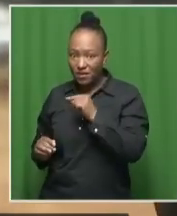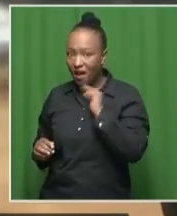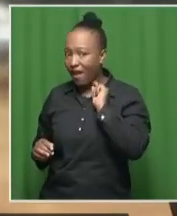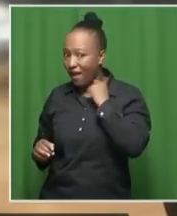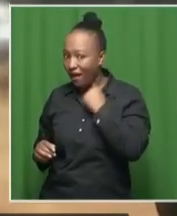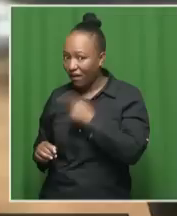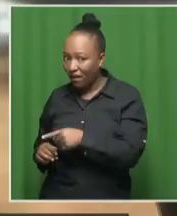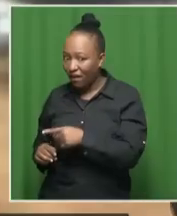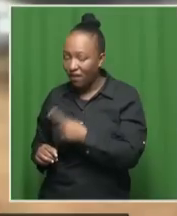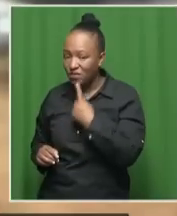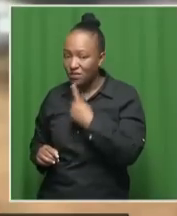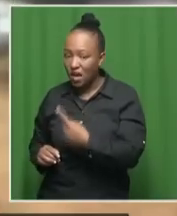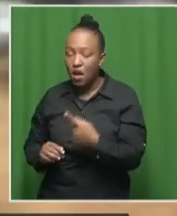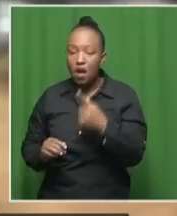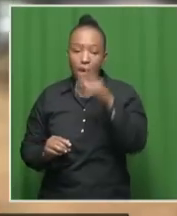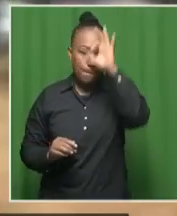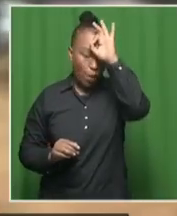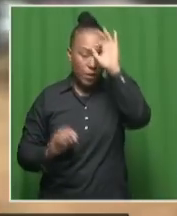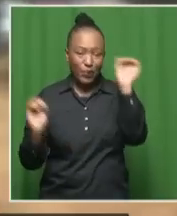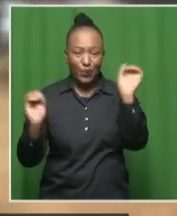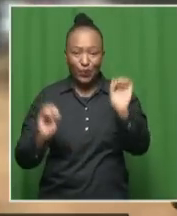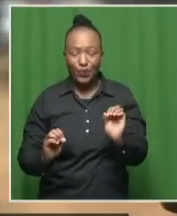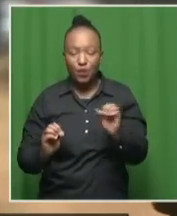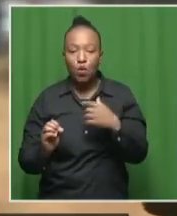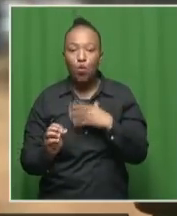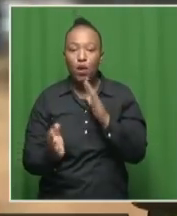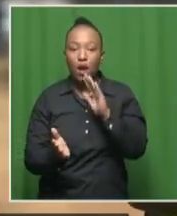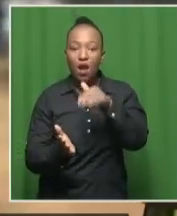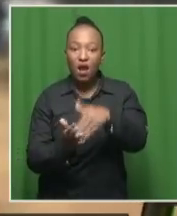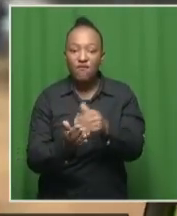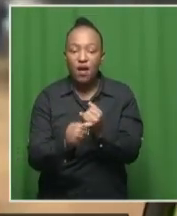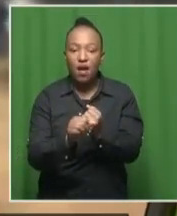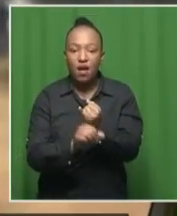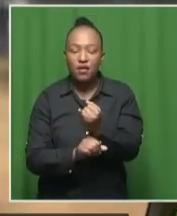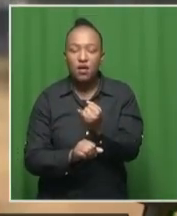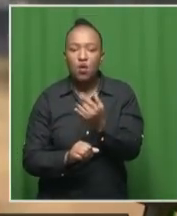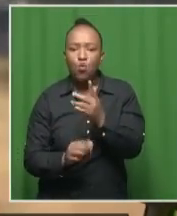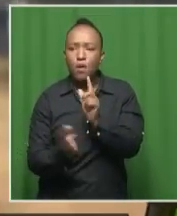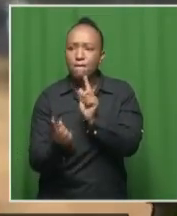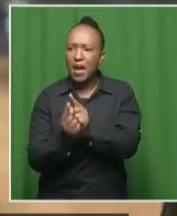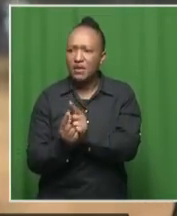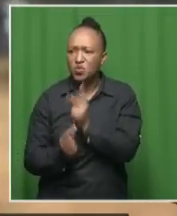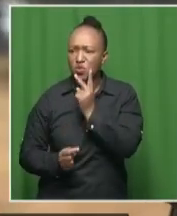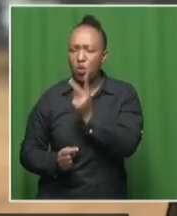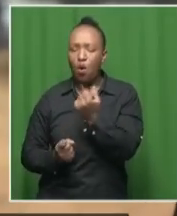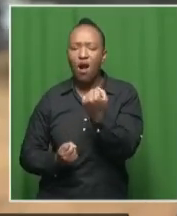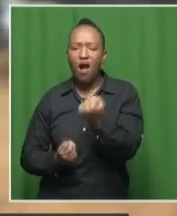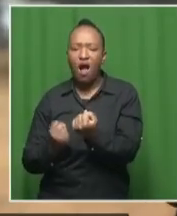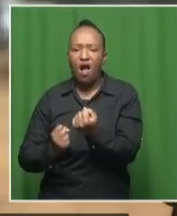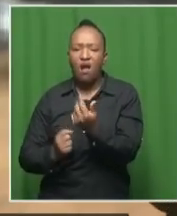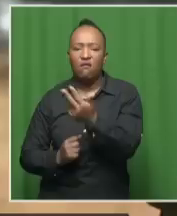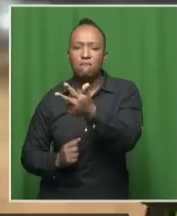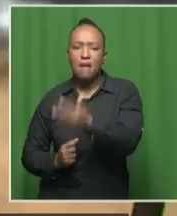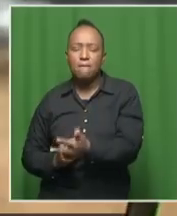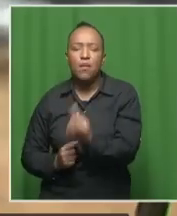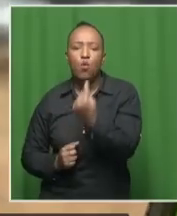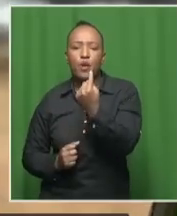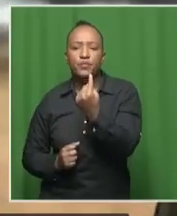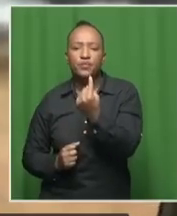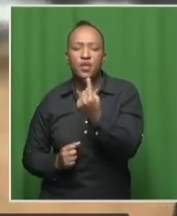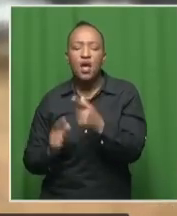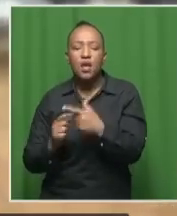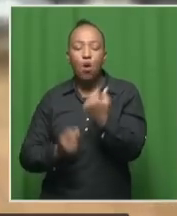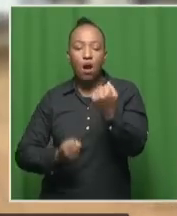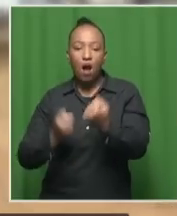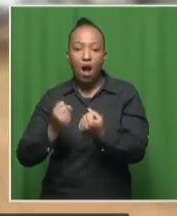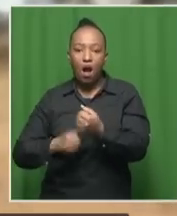was no police visibility? When we got here earlier on, we met one vehicle. But as we were here, the vehicle